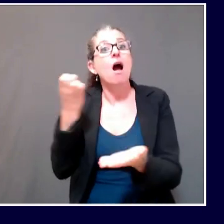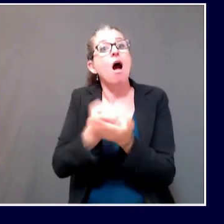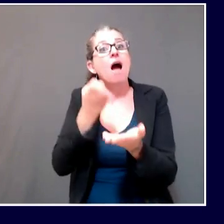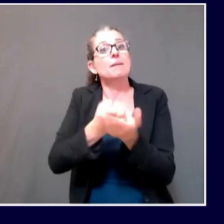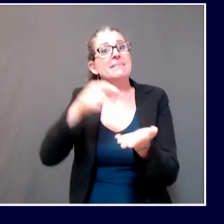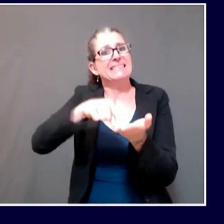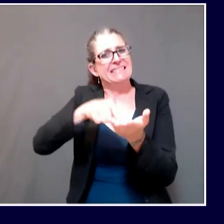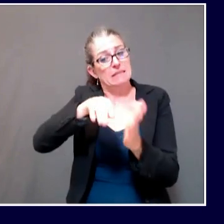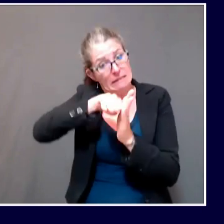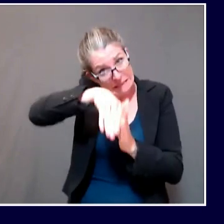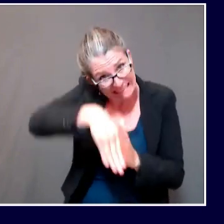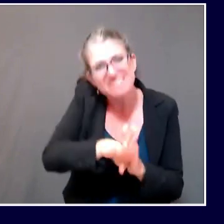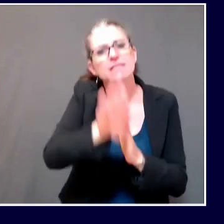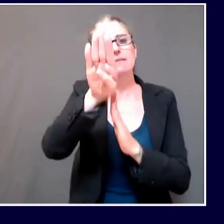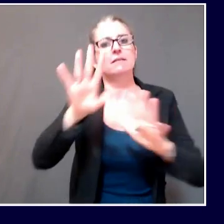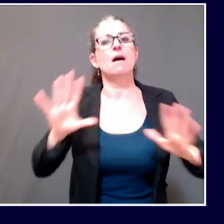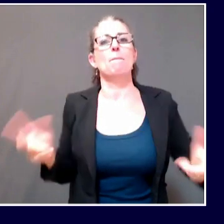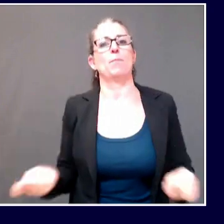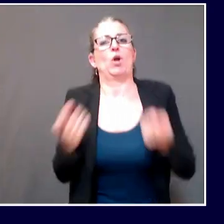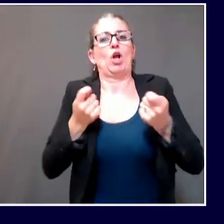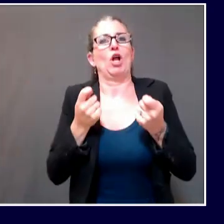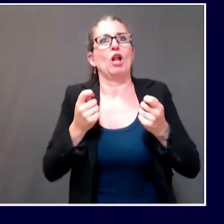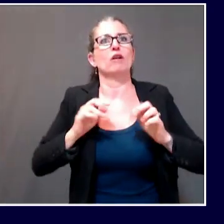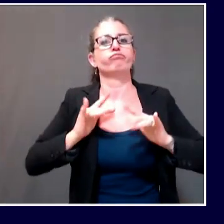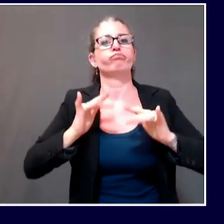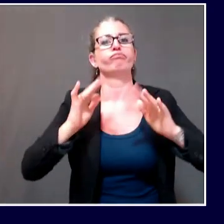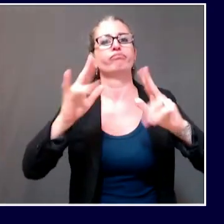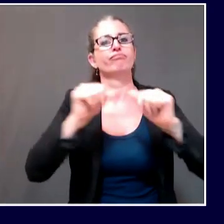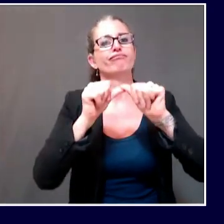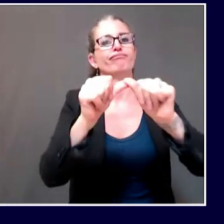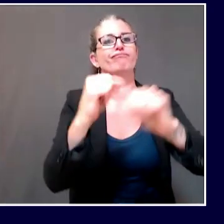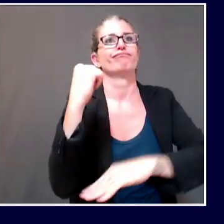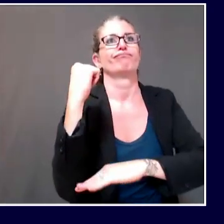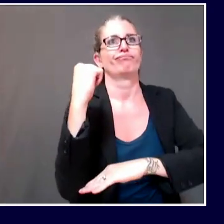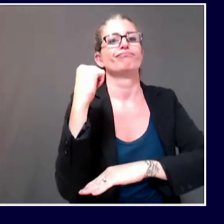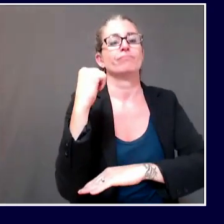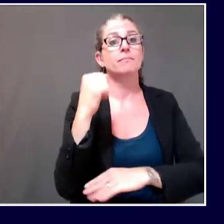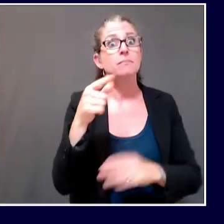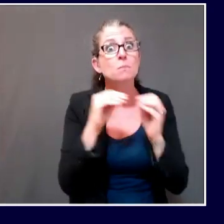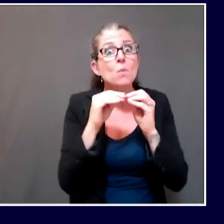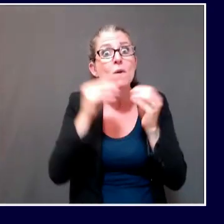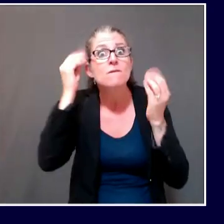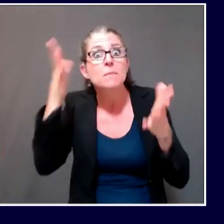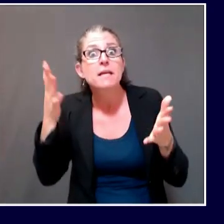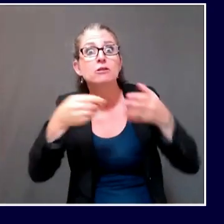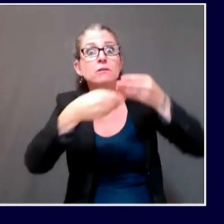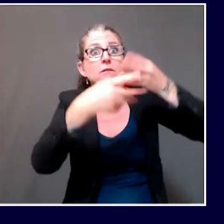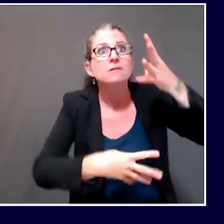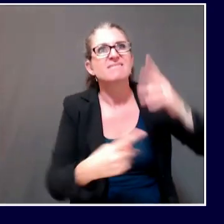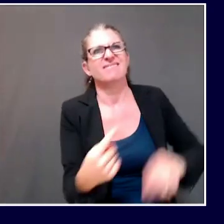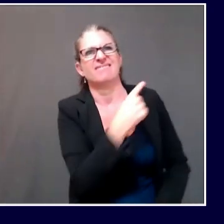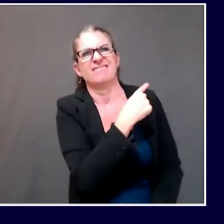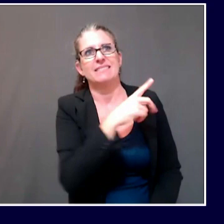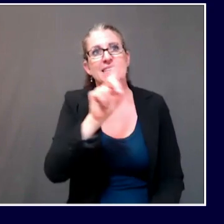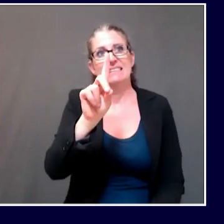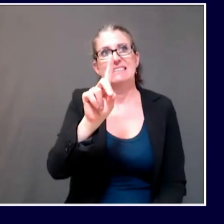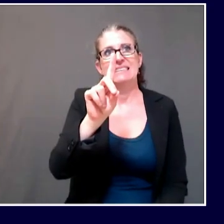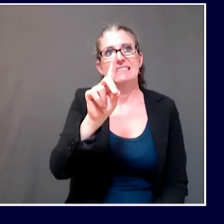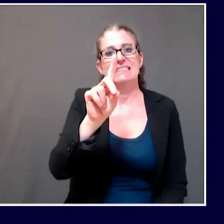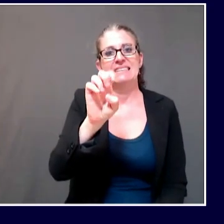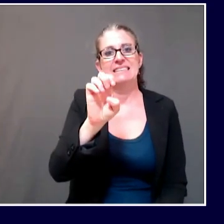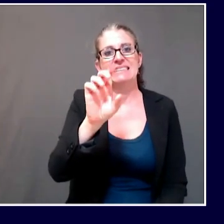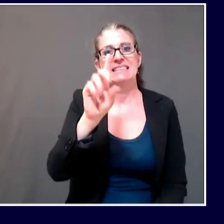more about the Maine Economic Recovery Grant Program, people are invited to visit the Department of Economic and Community Development's website